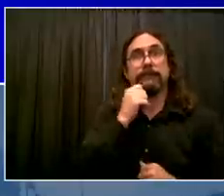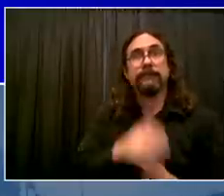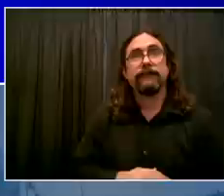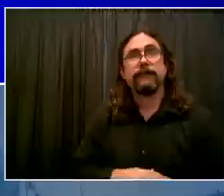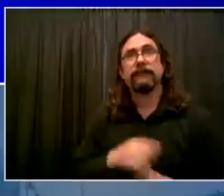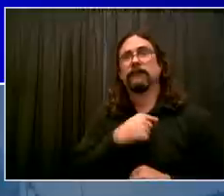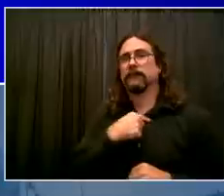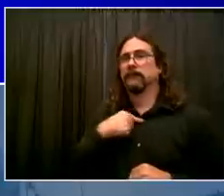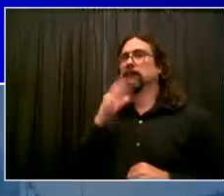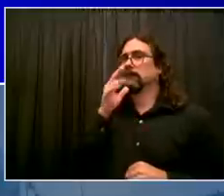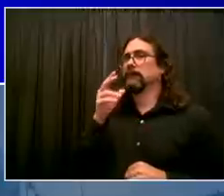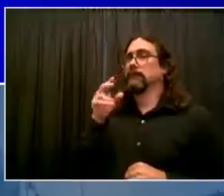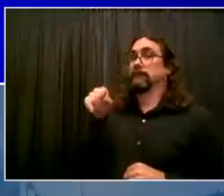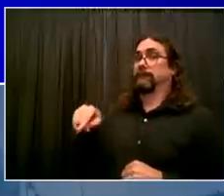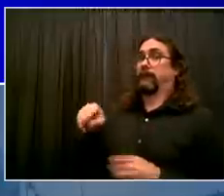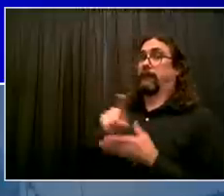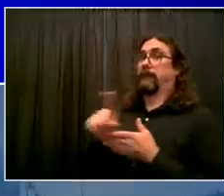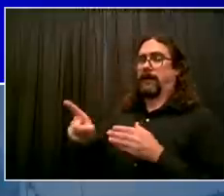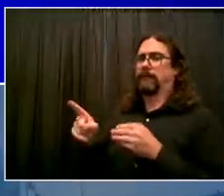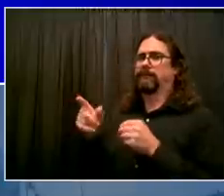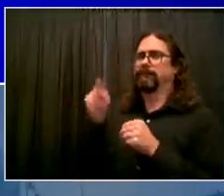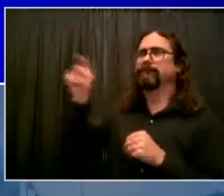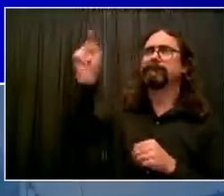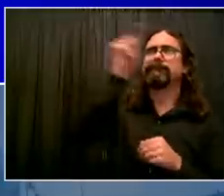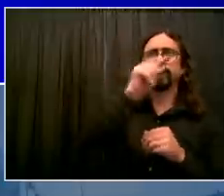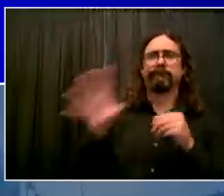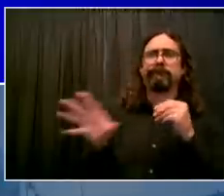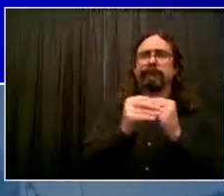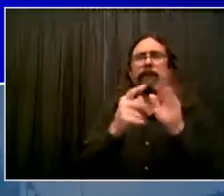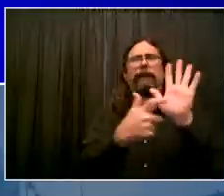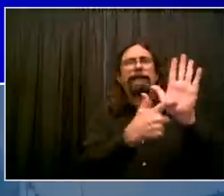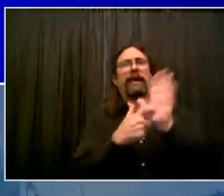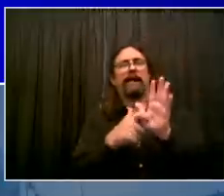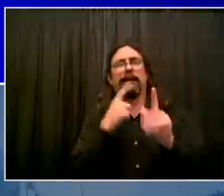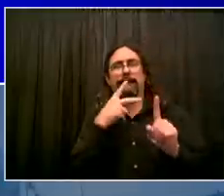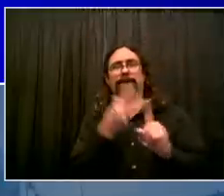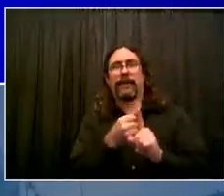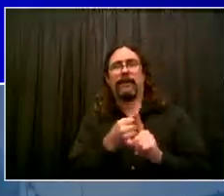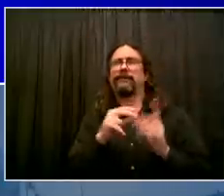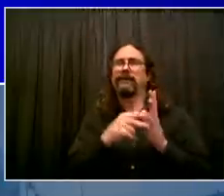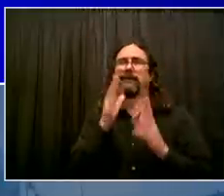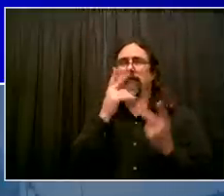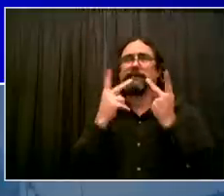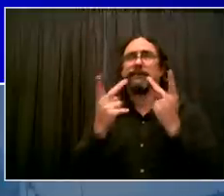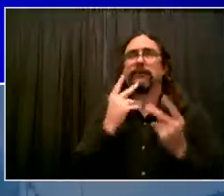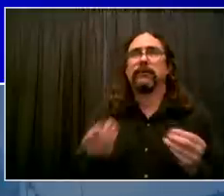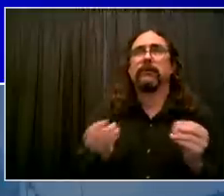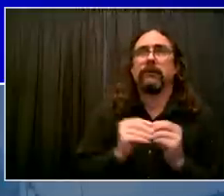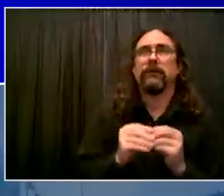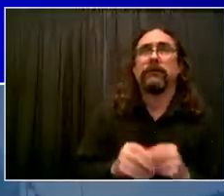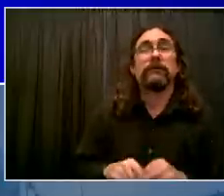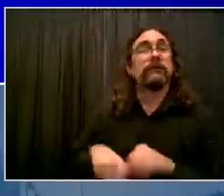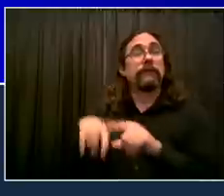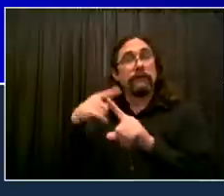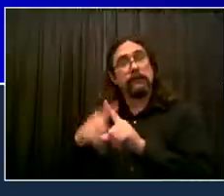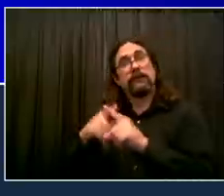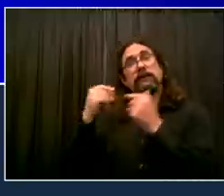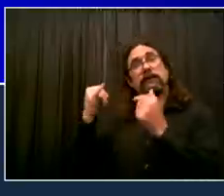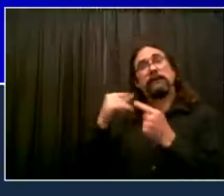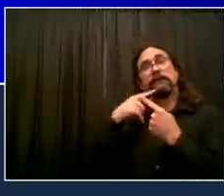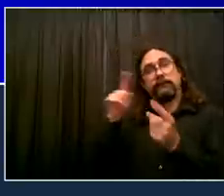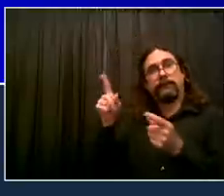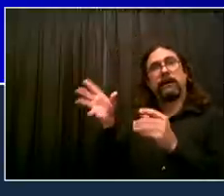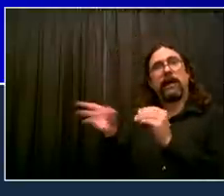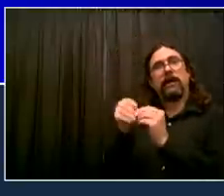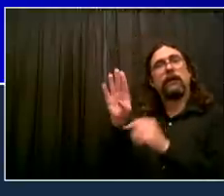Also, of course, now we're going to start to see the boosters. So this is a very, very good number. Number two, daily number of people